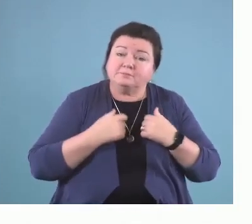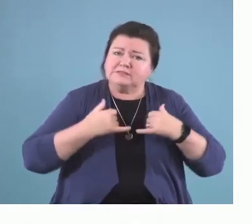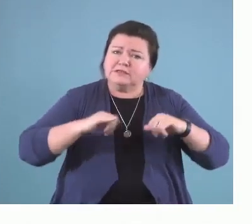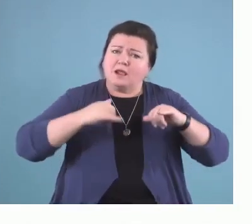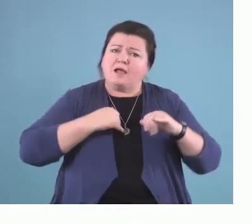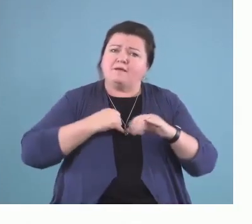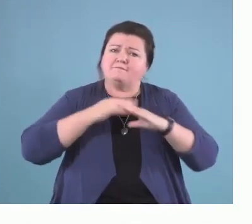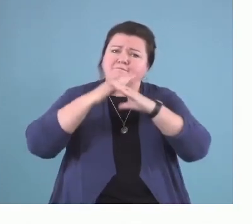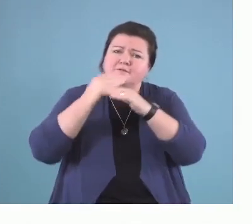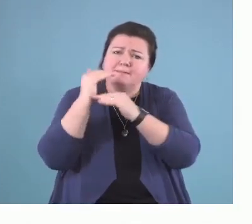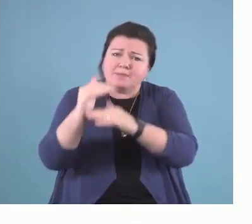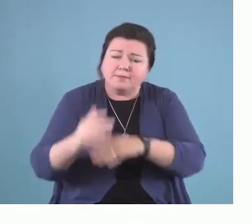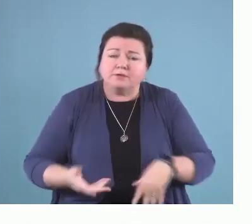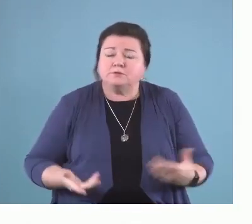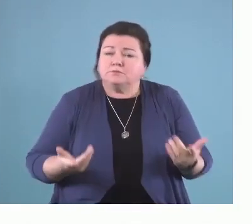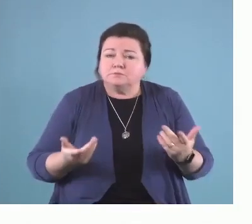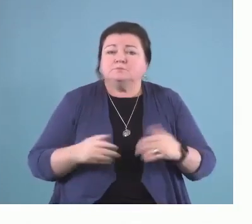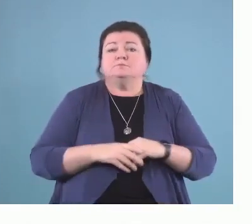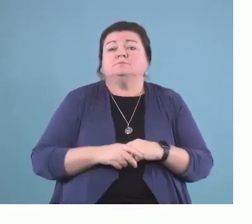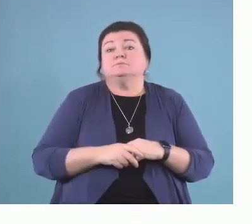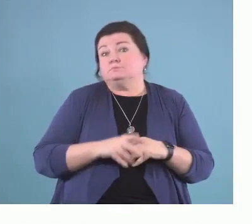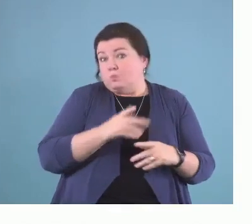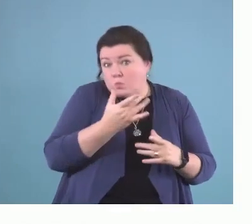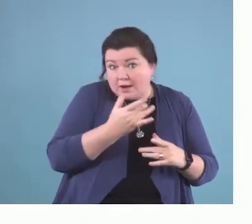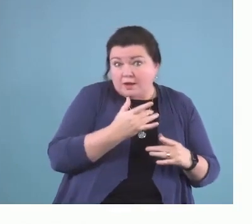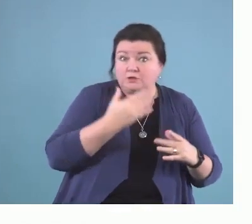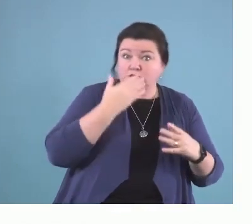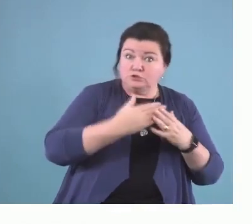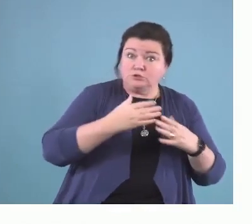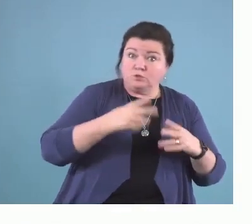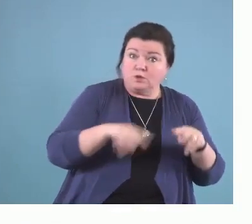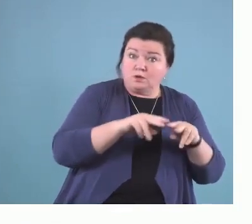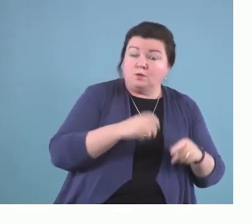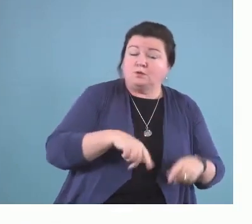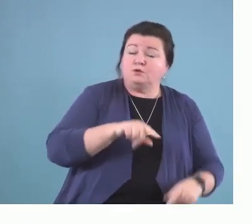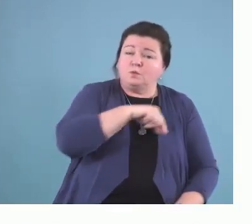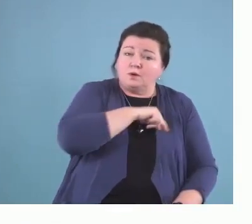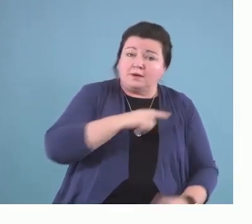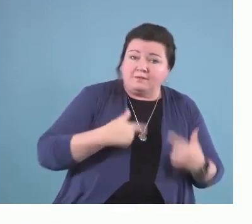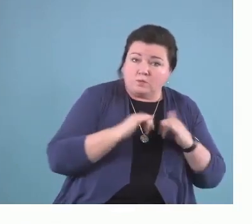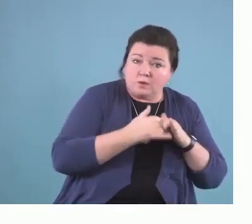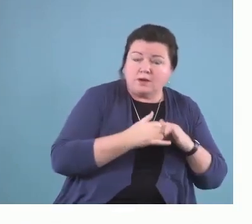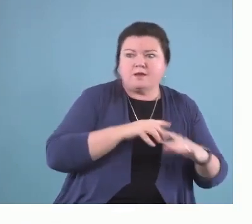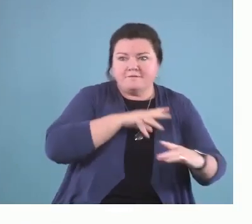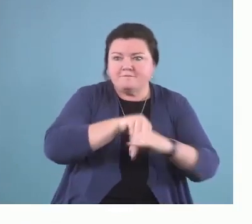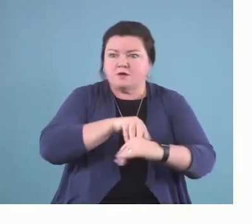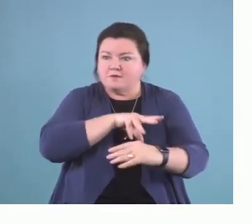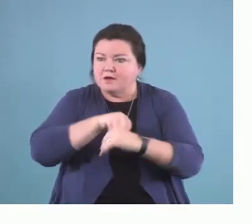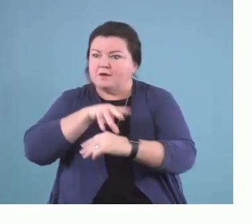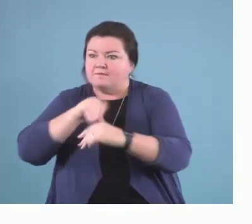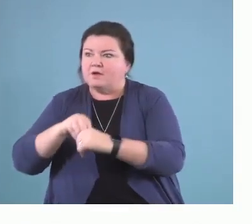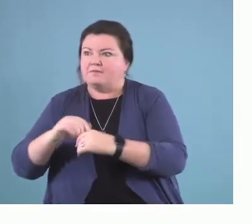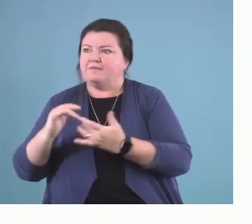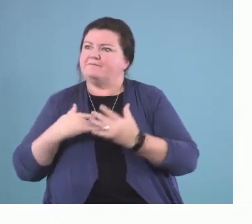part because they are participating in activities that are valuable to them and participating in an equitable way.